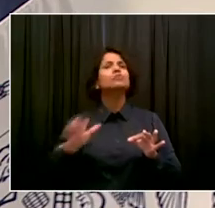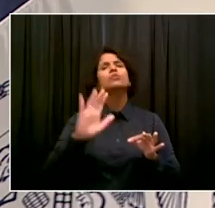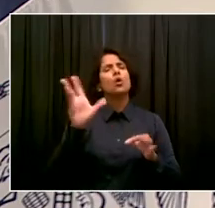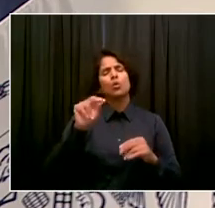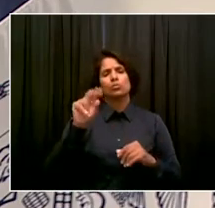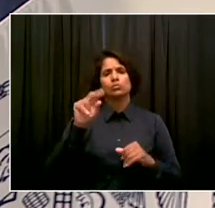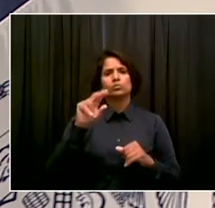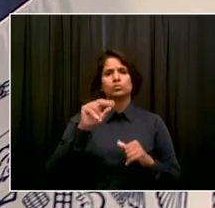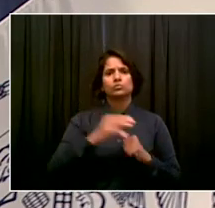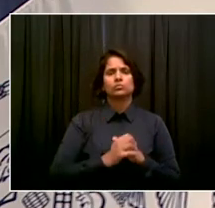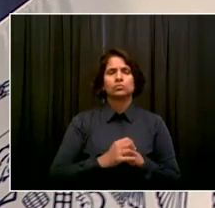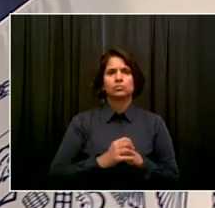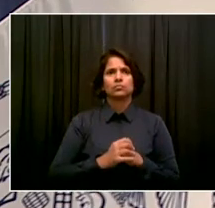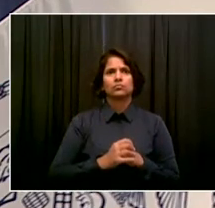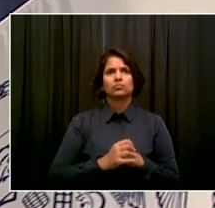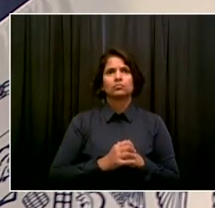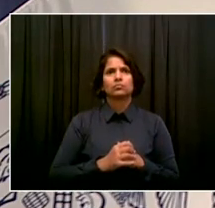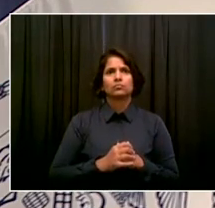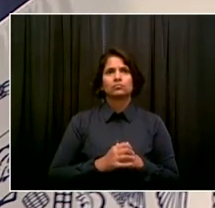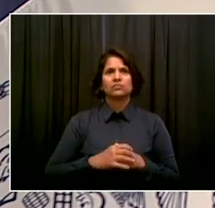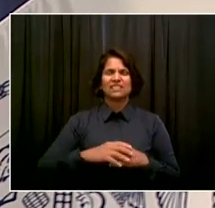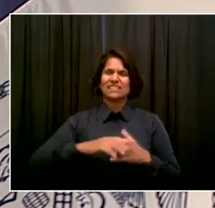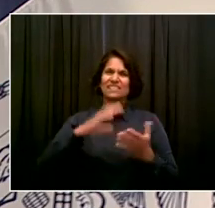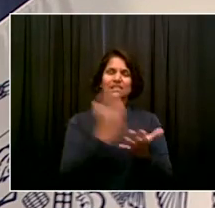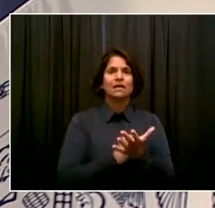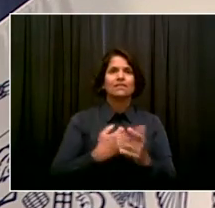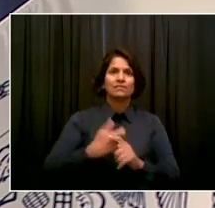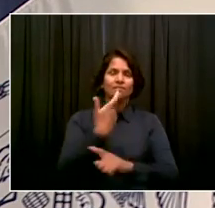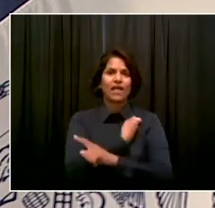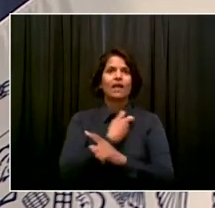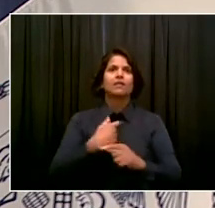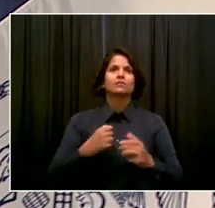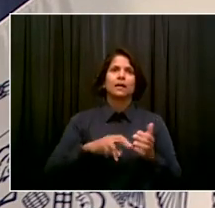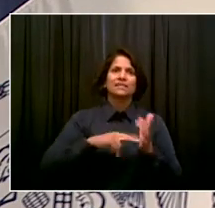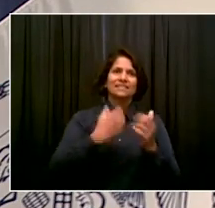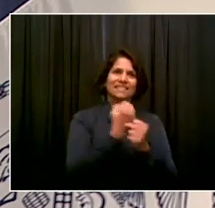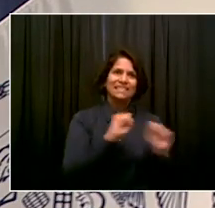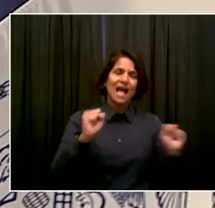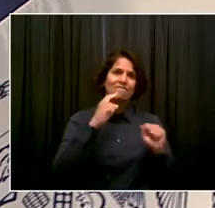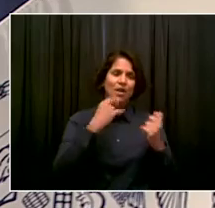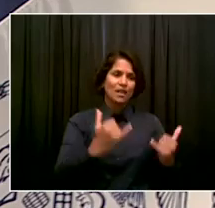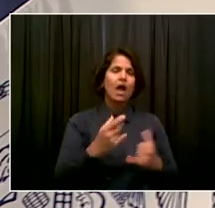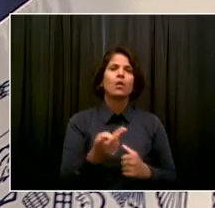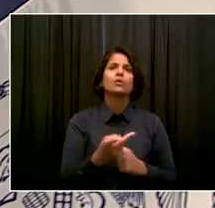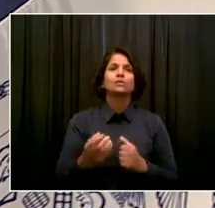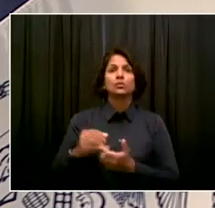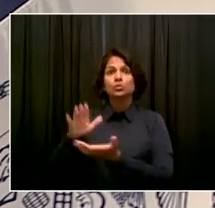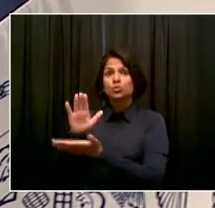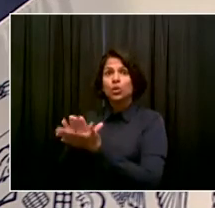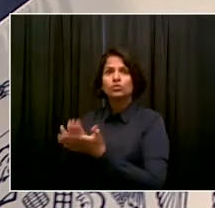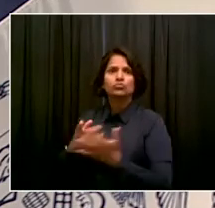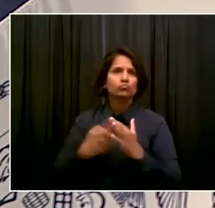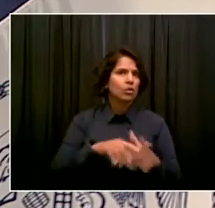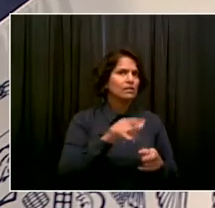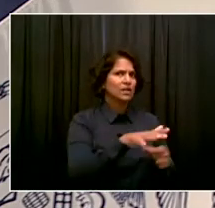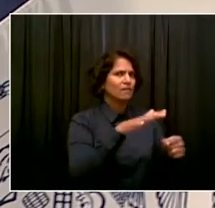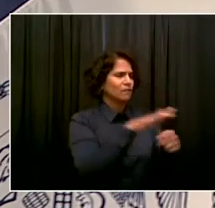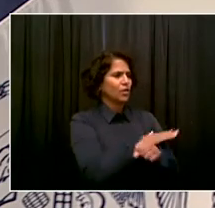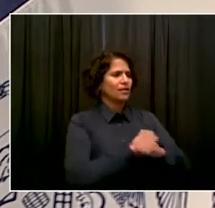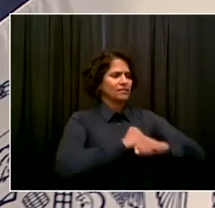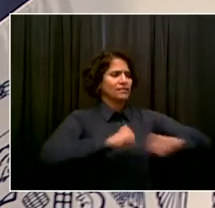is get them vaccinated now. First of all, they'll be safe now and they'll be fully vaccinated in time for school. But that said,